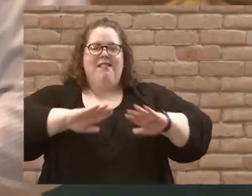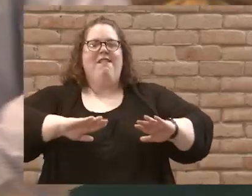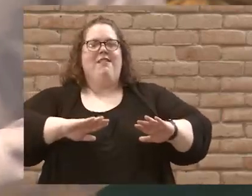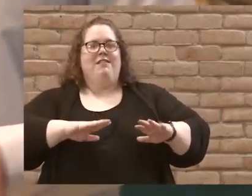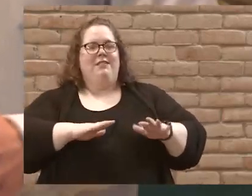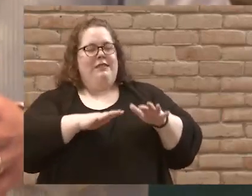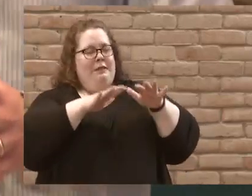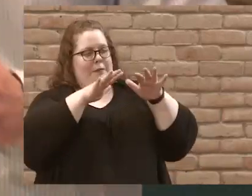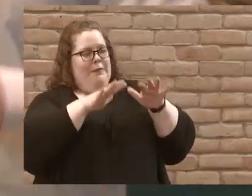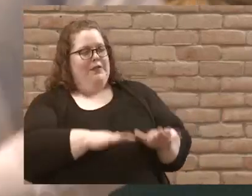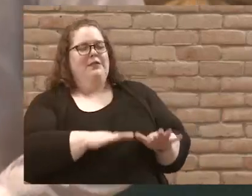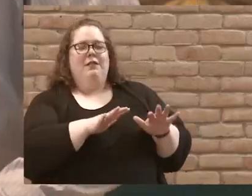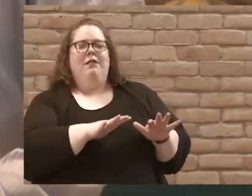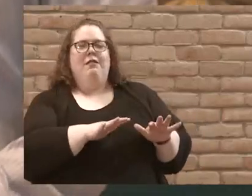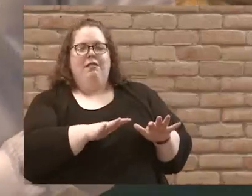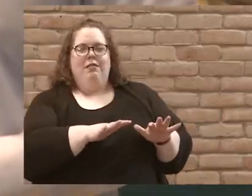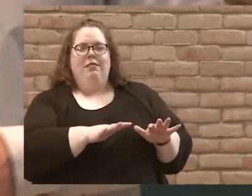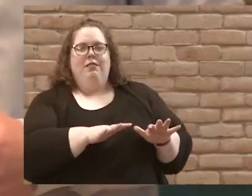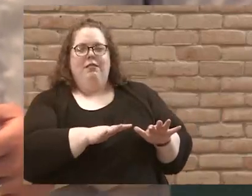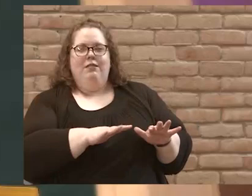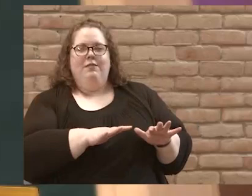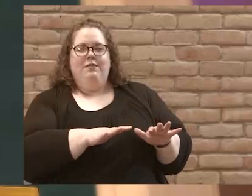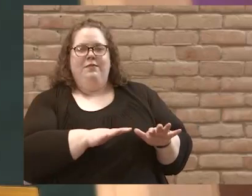be still.